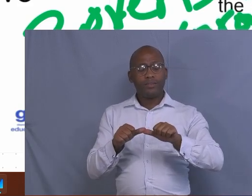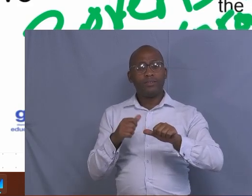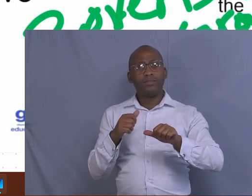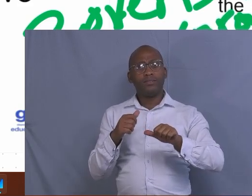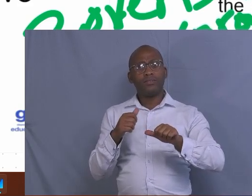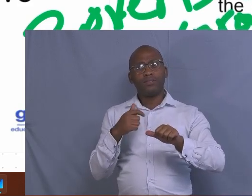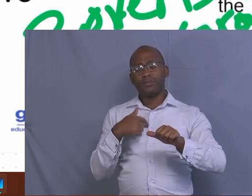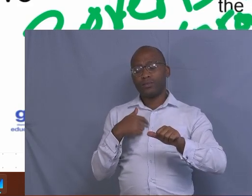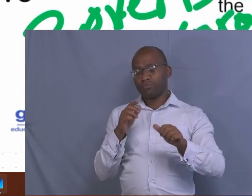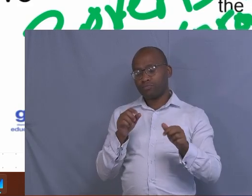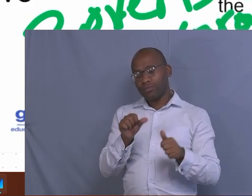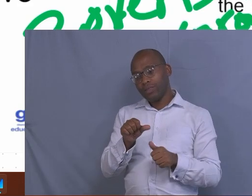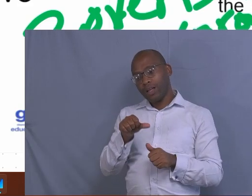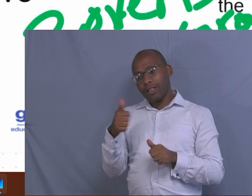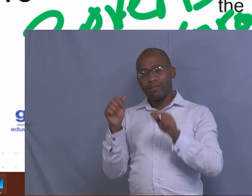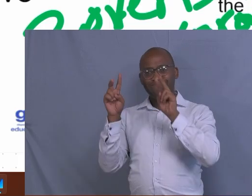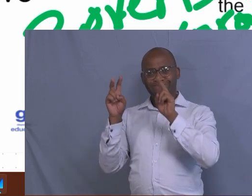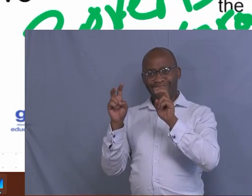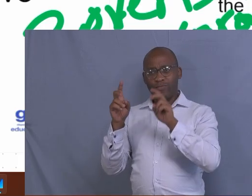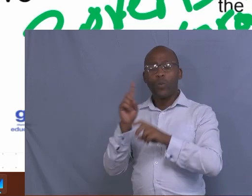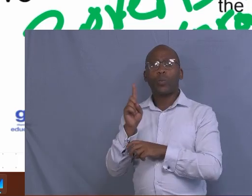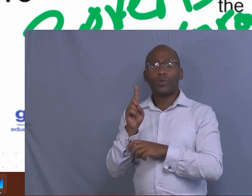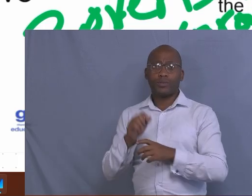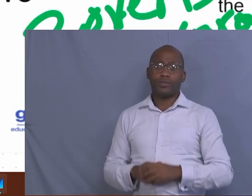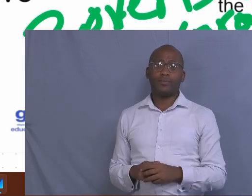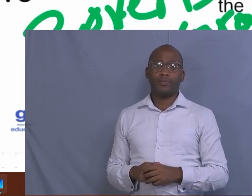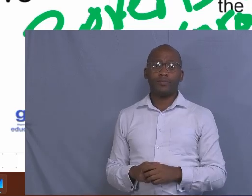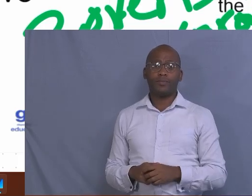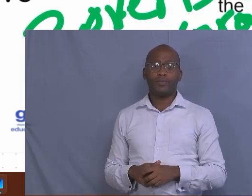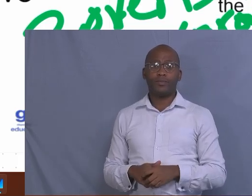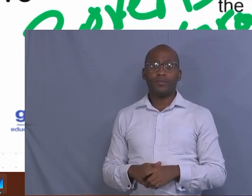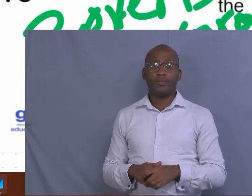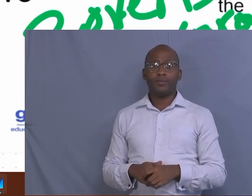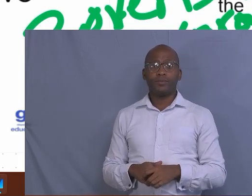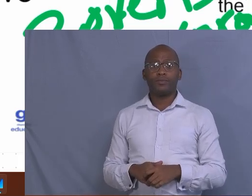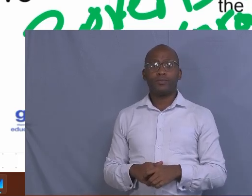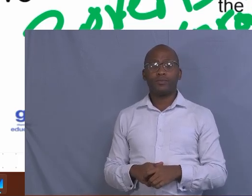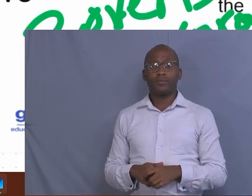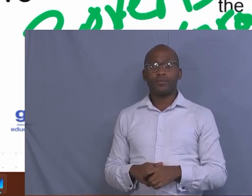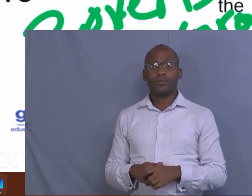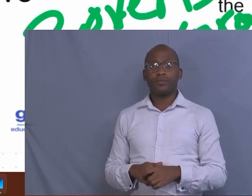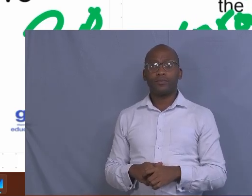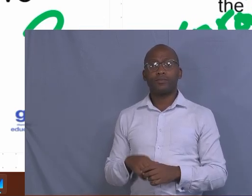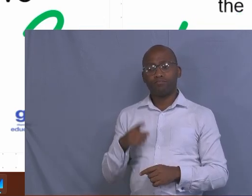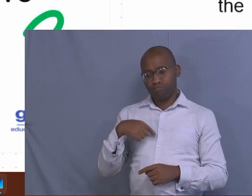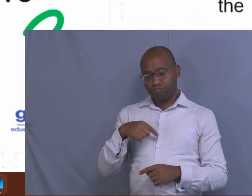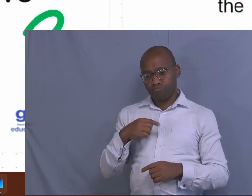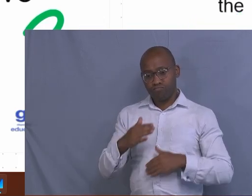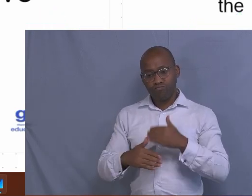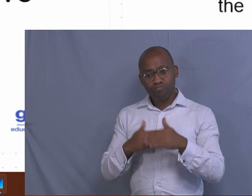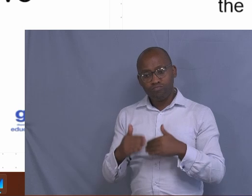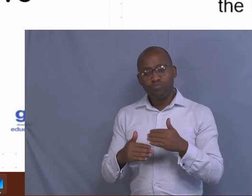another one. It helps to prevent the overgrazing. Then as we continue, my